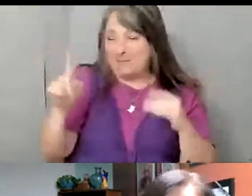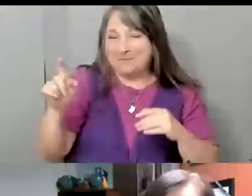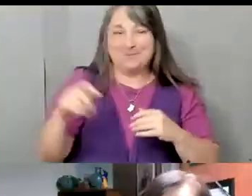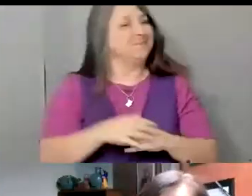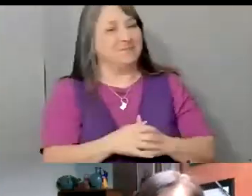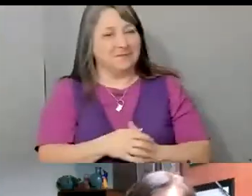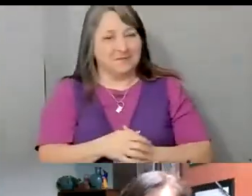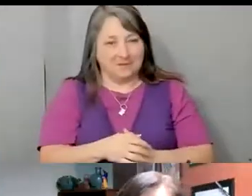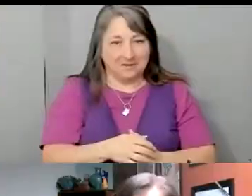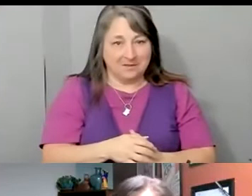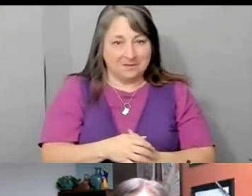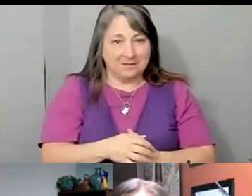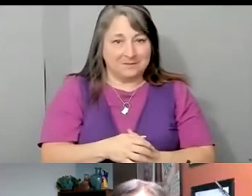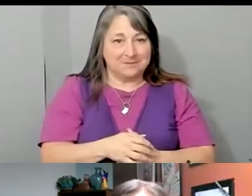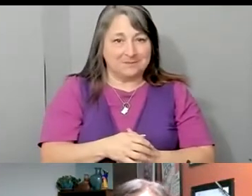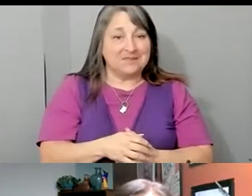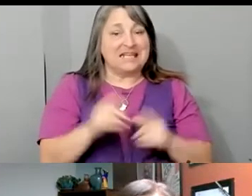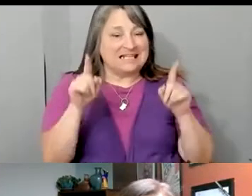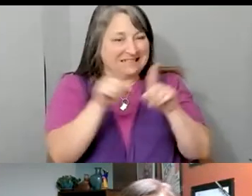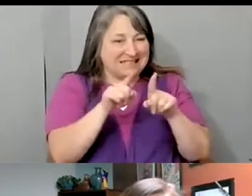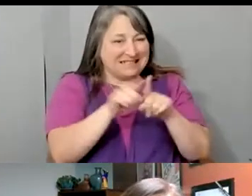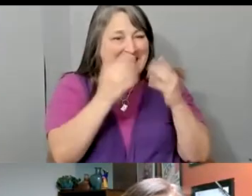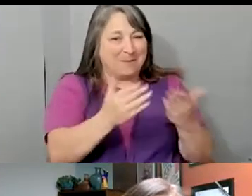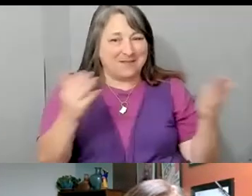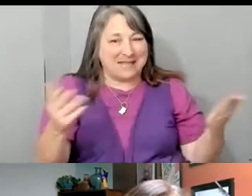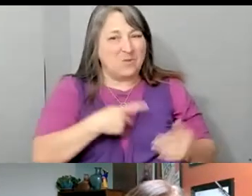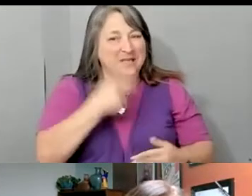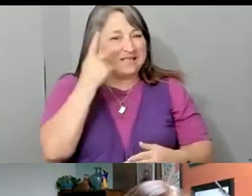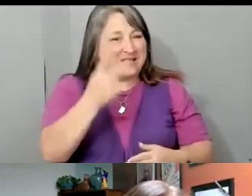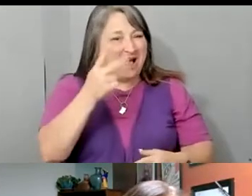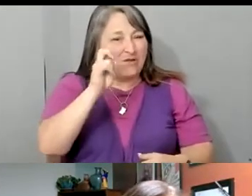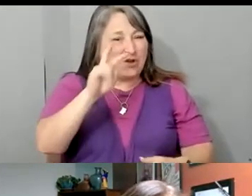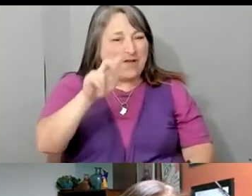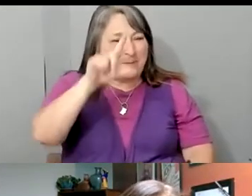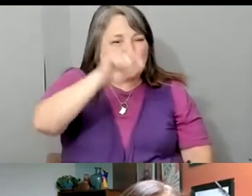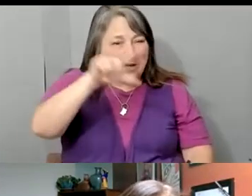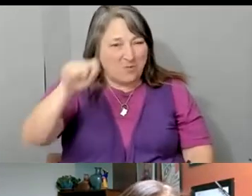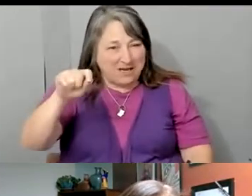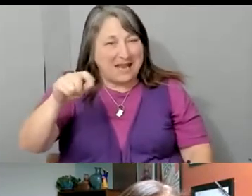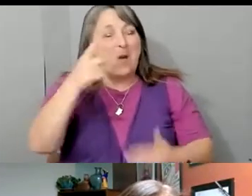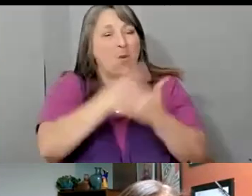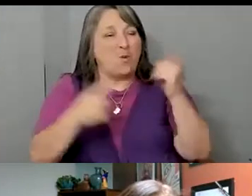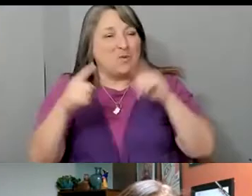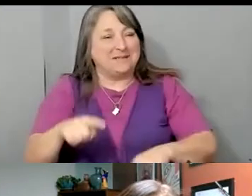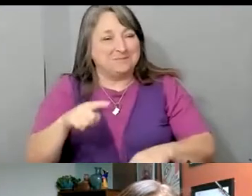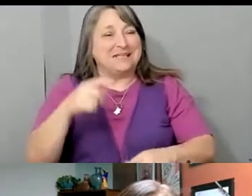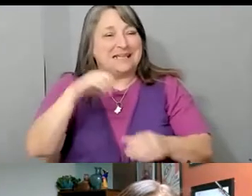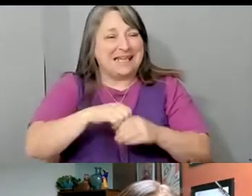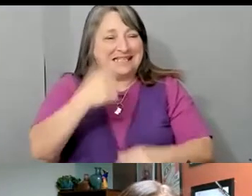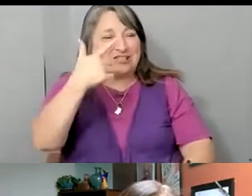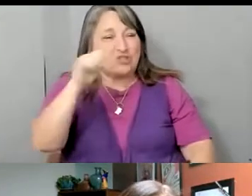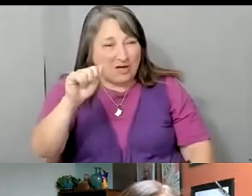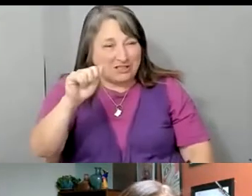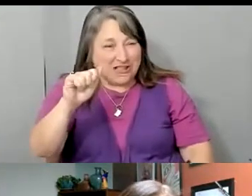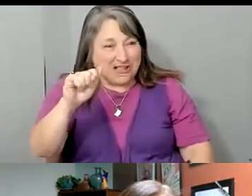It's kind of the same thing that we saw in November 2020, and then Georgia on January 5, 2021,